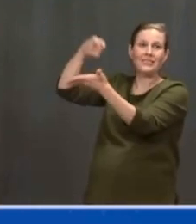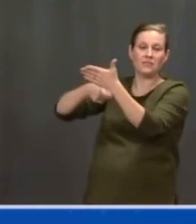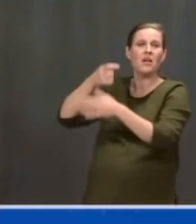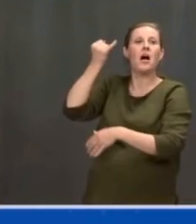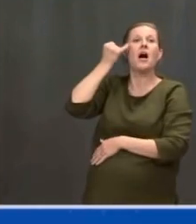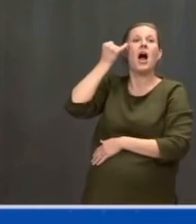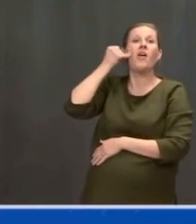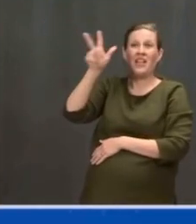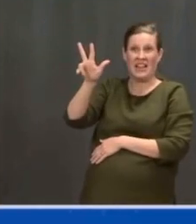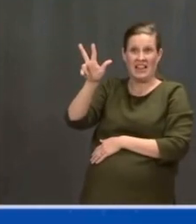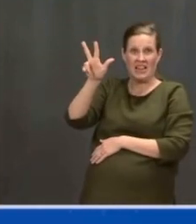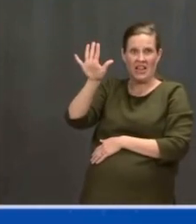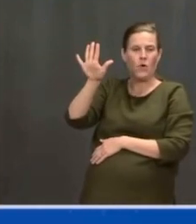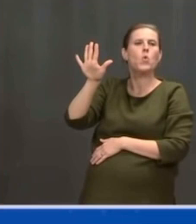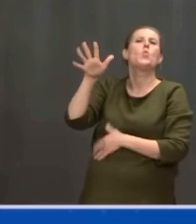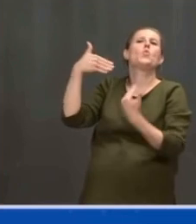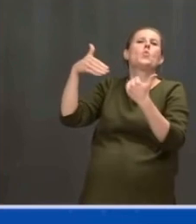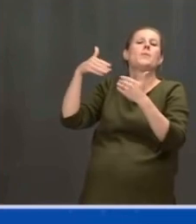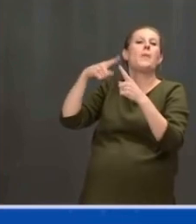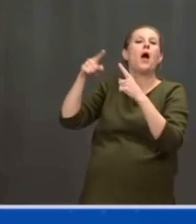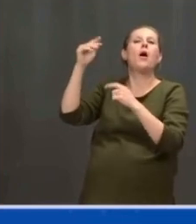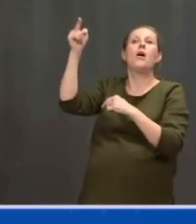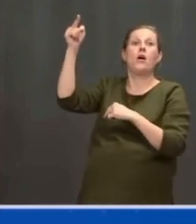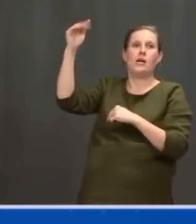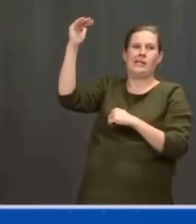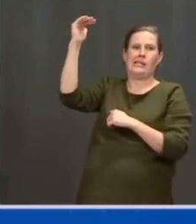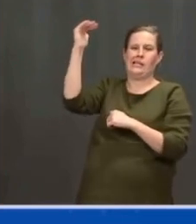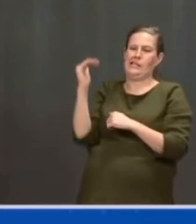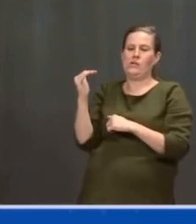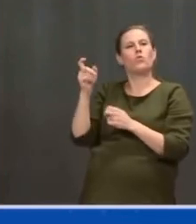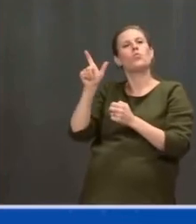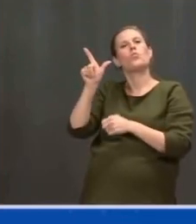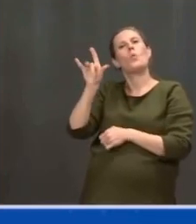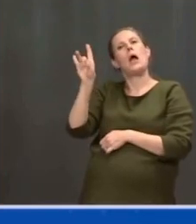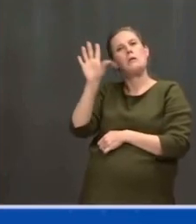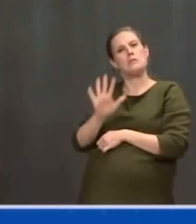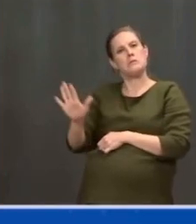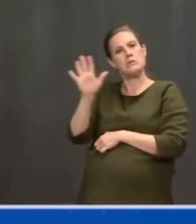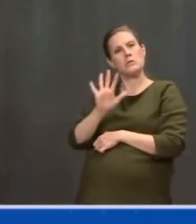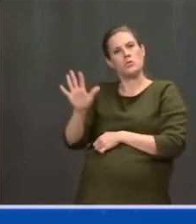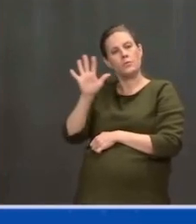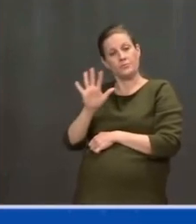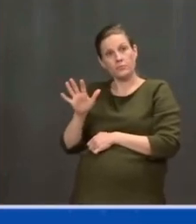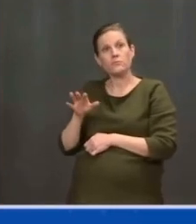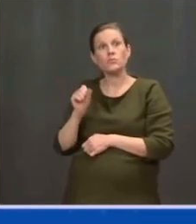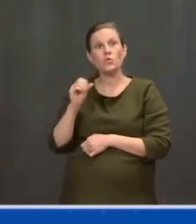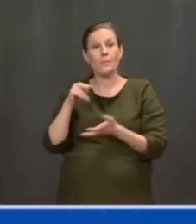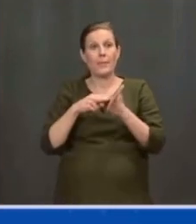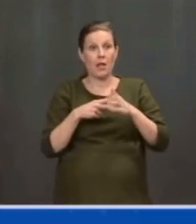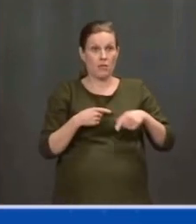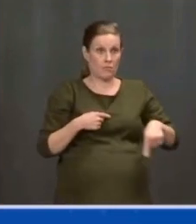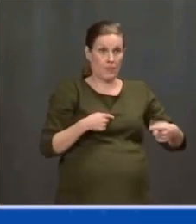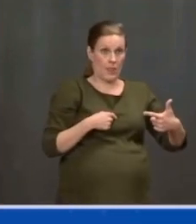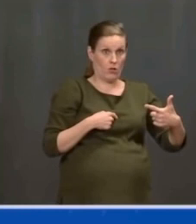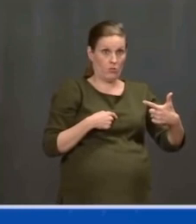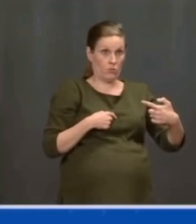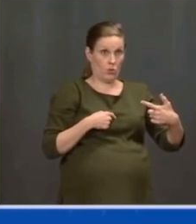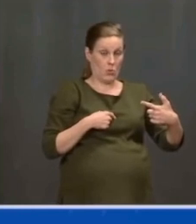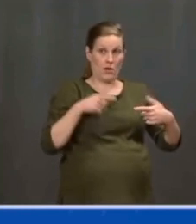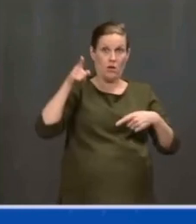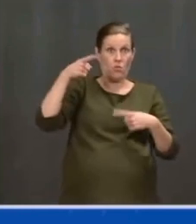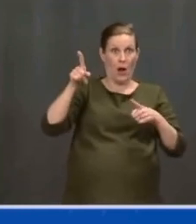ago it should go down to 28 percent, but they reduced it to 21 percent. We're going to raise it back to — up to 28 percent.